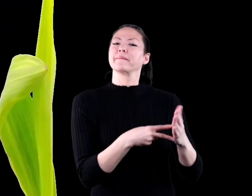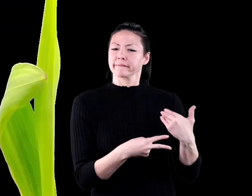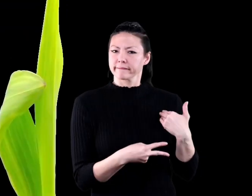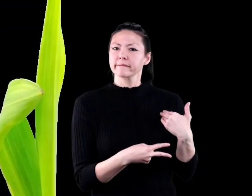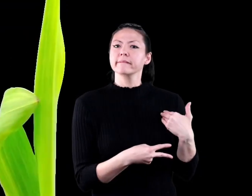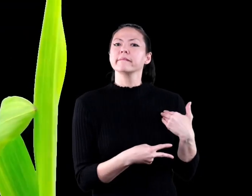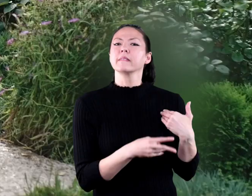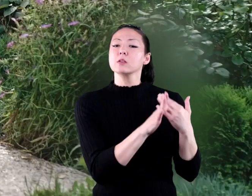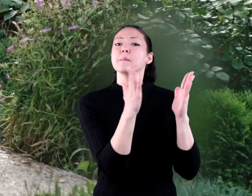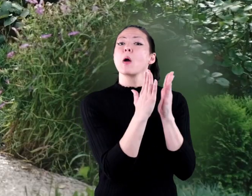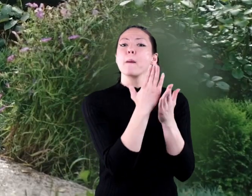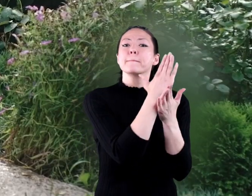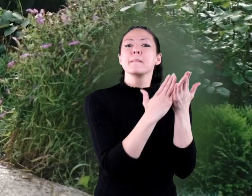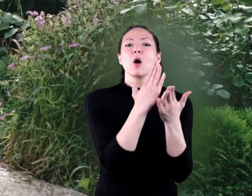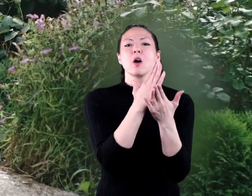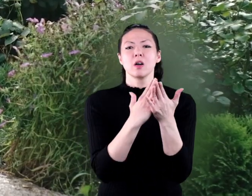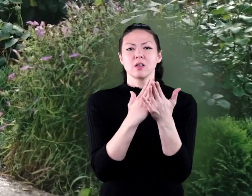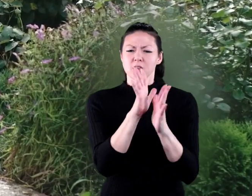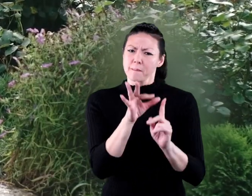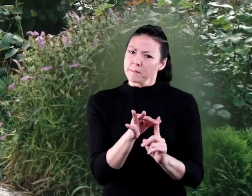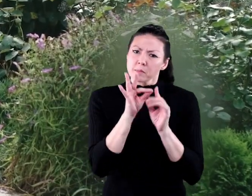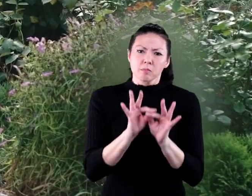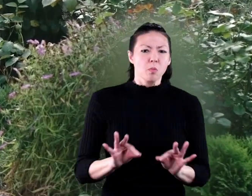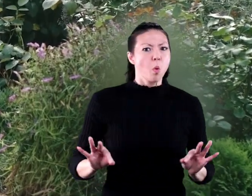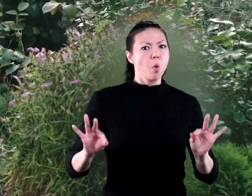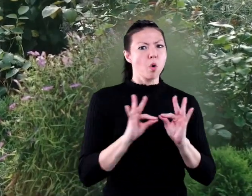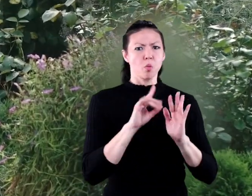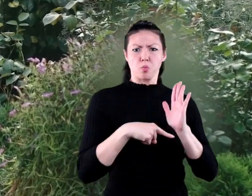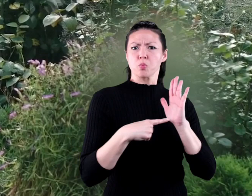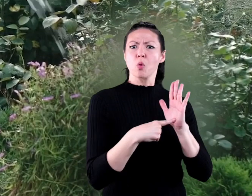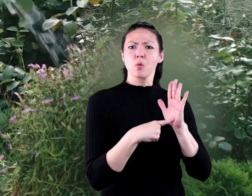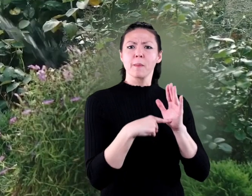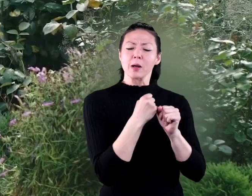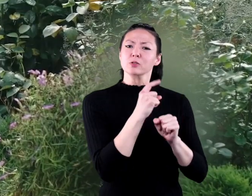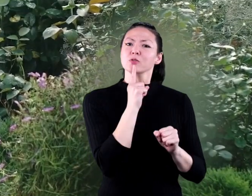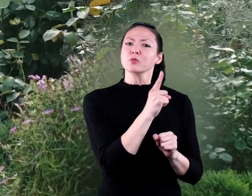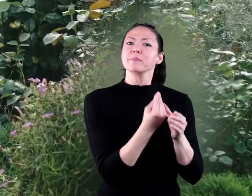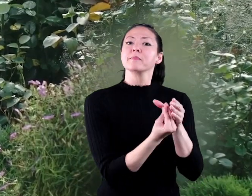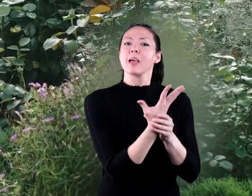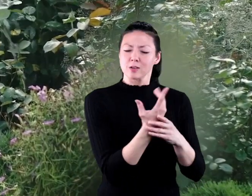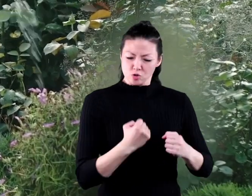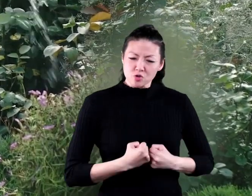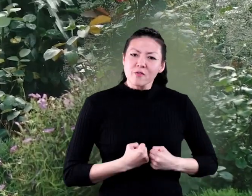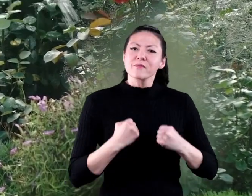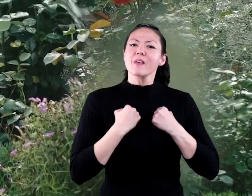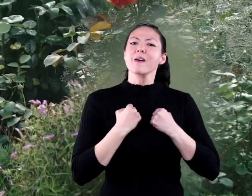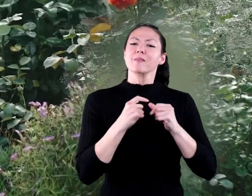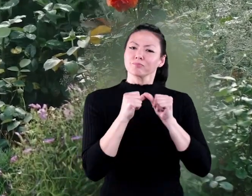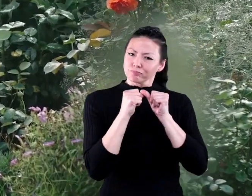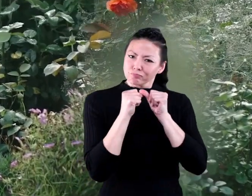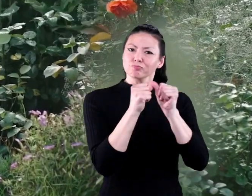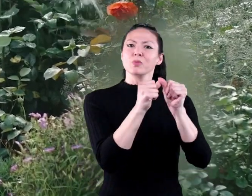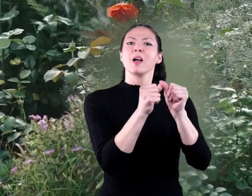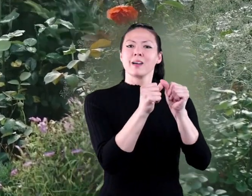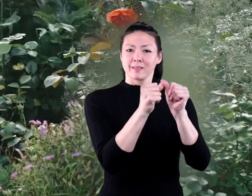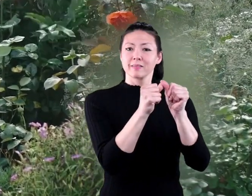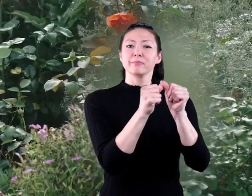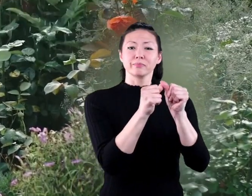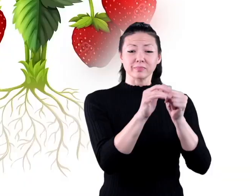purpose. Each small part of the plant plays a vital role in making sure the plant survives and thrives.